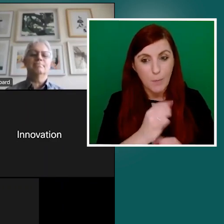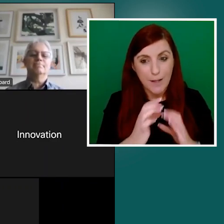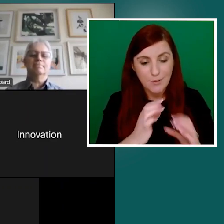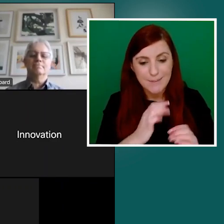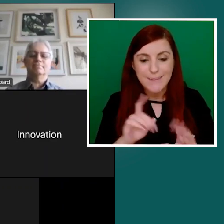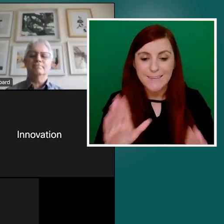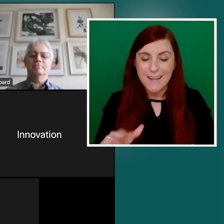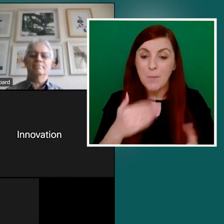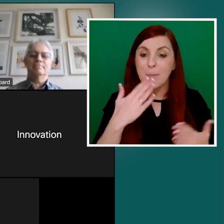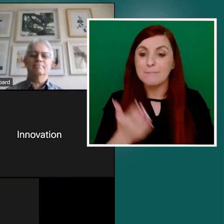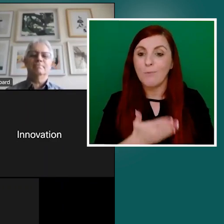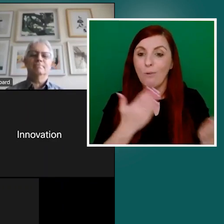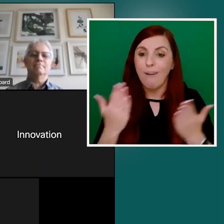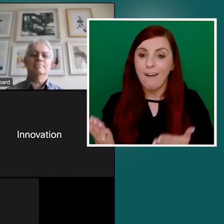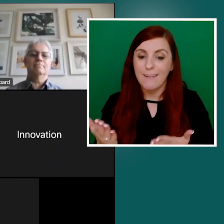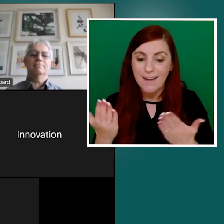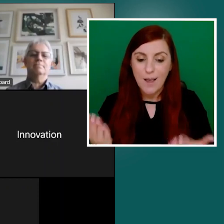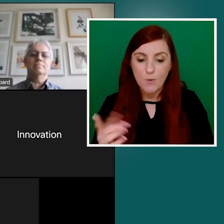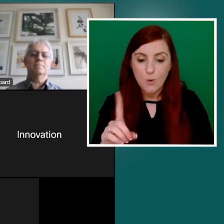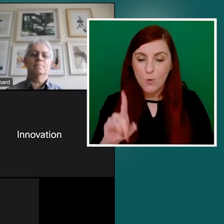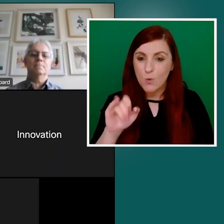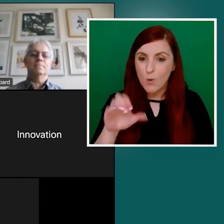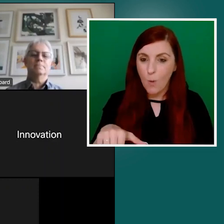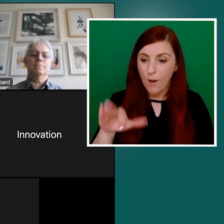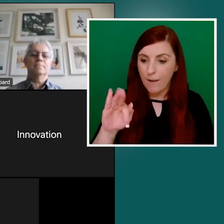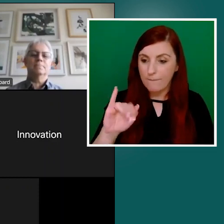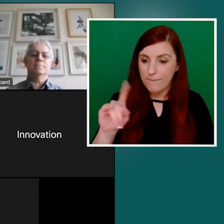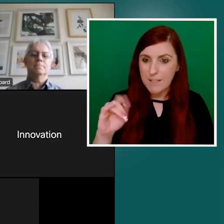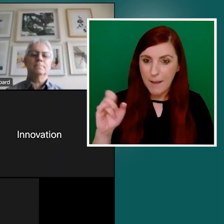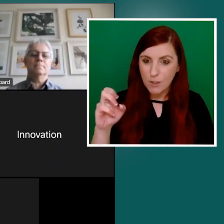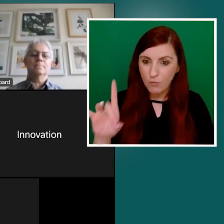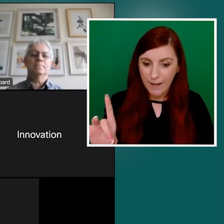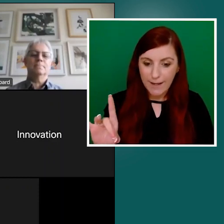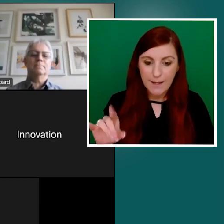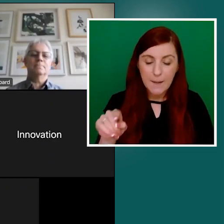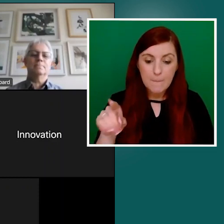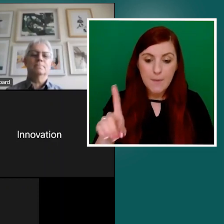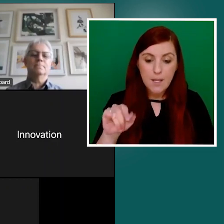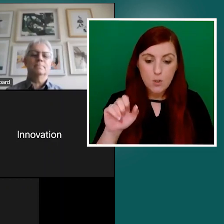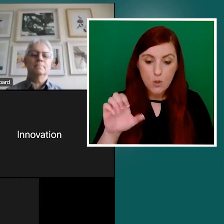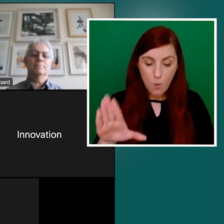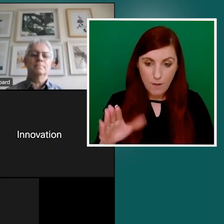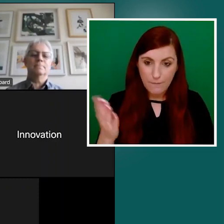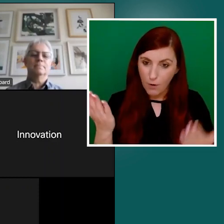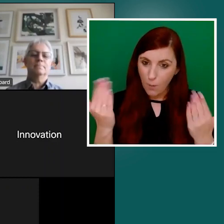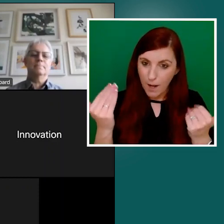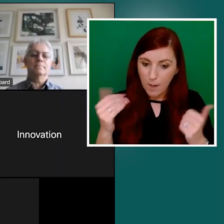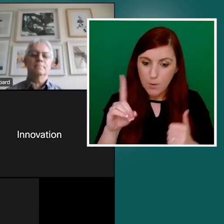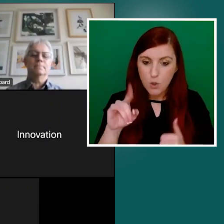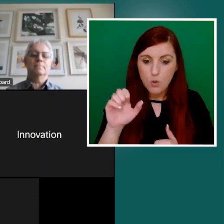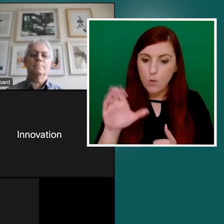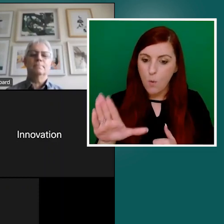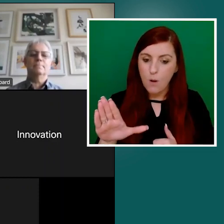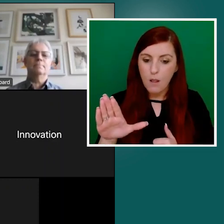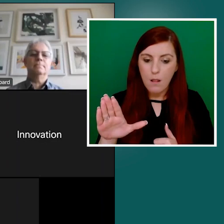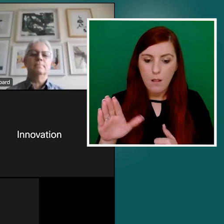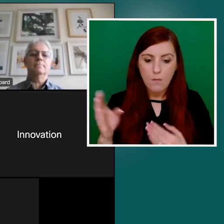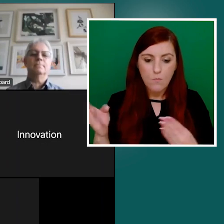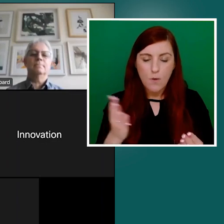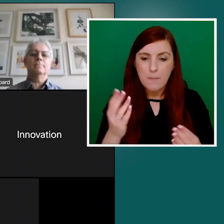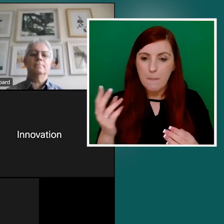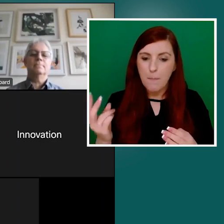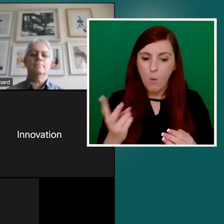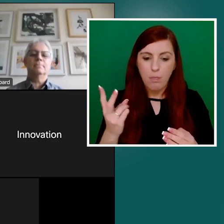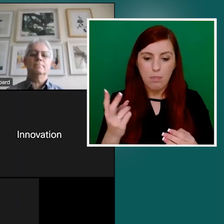Donald Fitzpatrick. And Donald is, Donald, you're very welcome. Donald brings us both his insights as a designer,